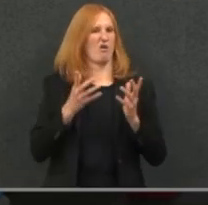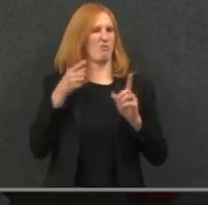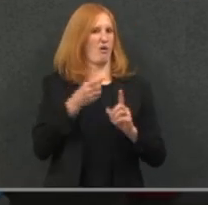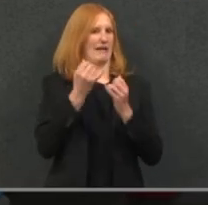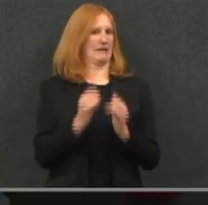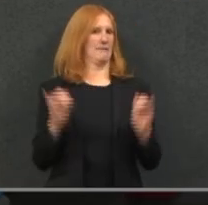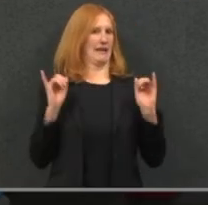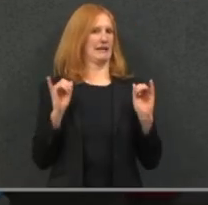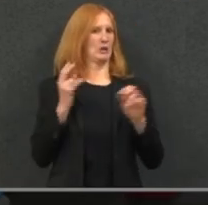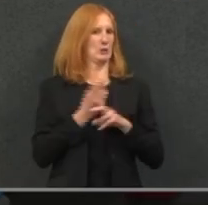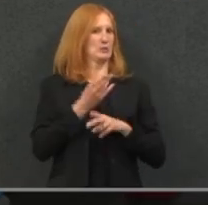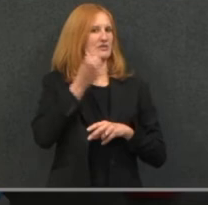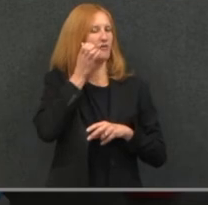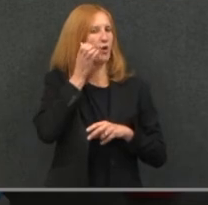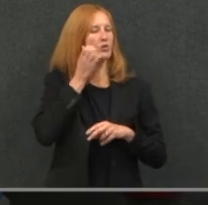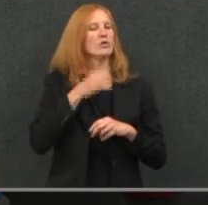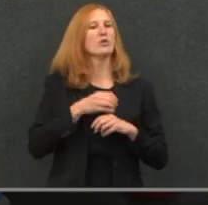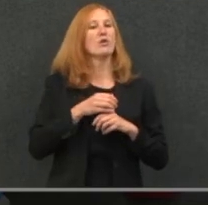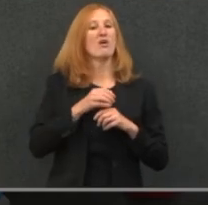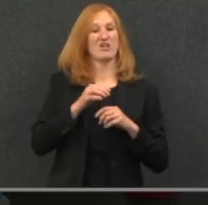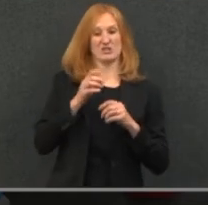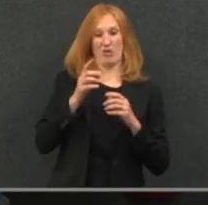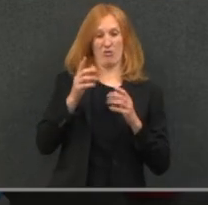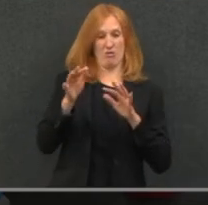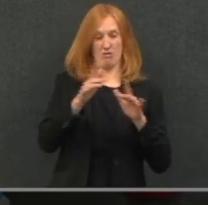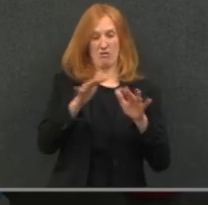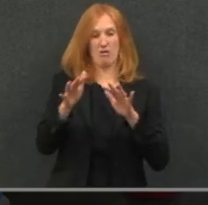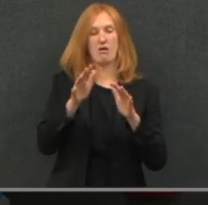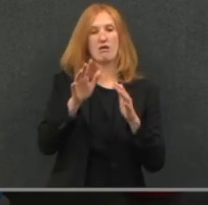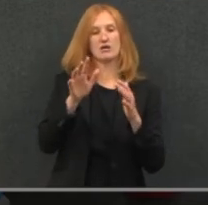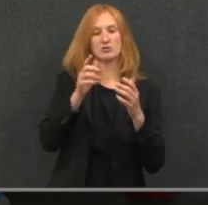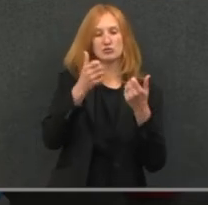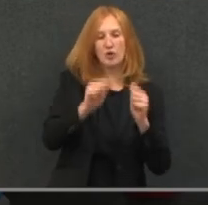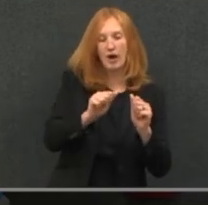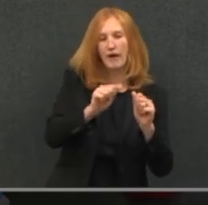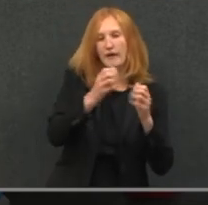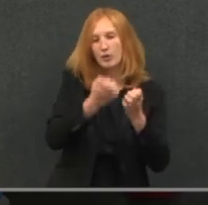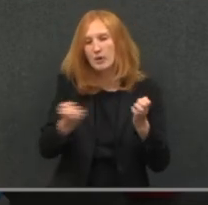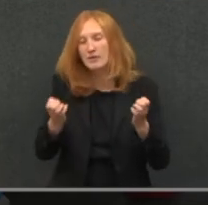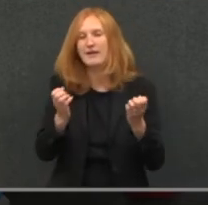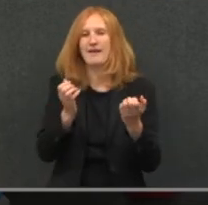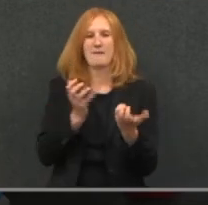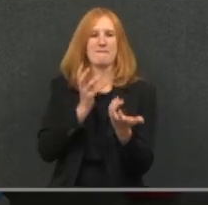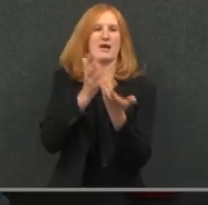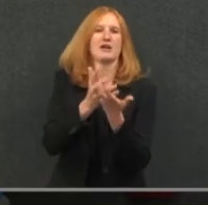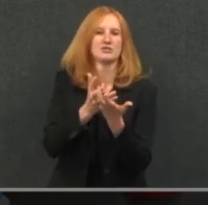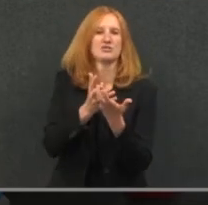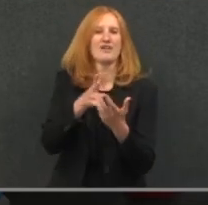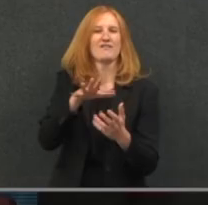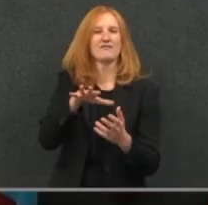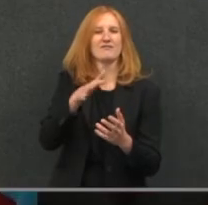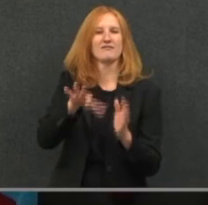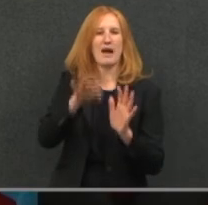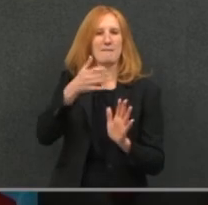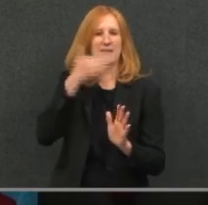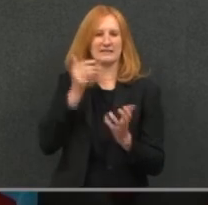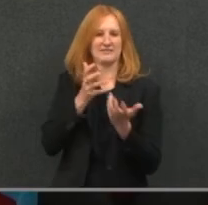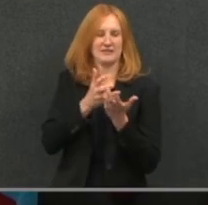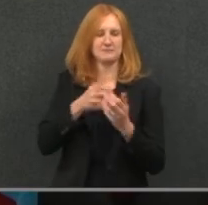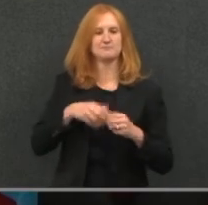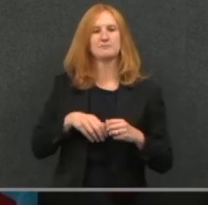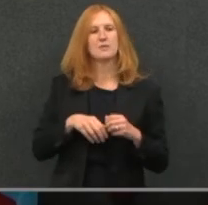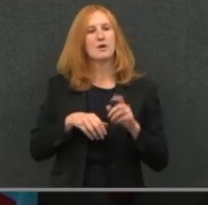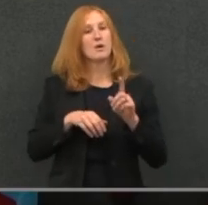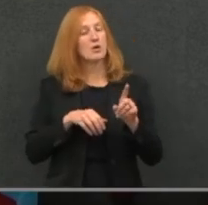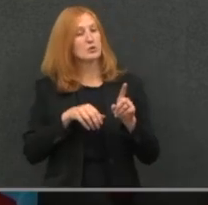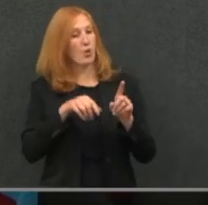And that's the opportunity to match them with the equipment that works best for them. Right. I know this is statewide, so everyone can